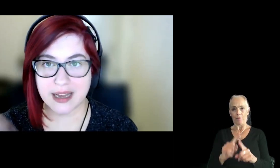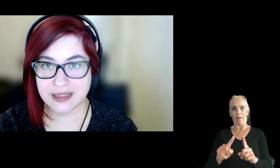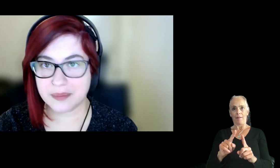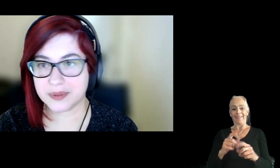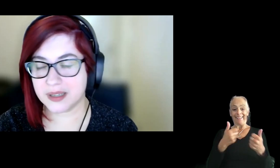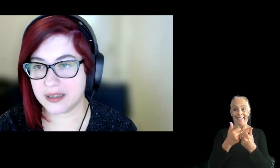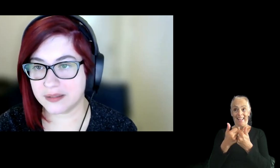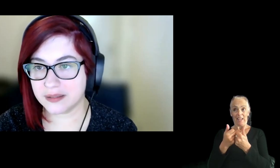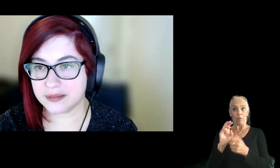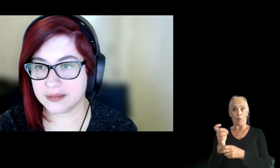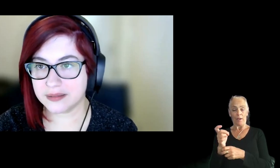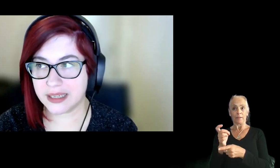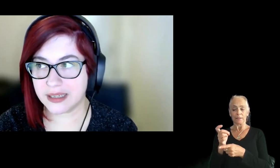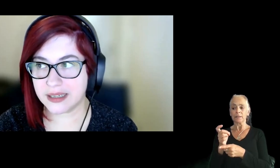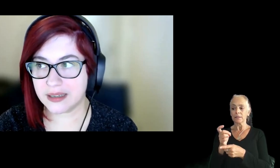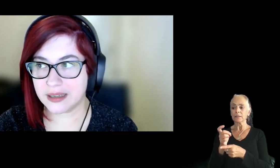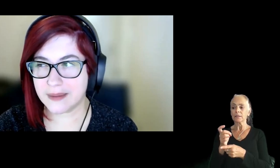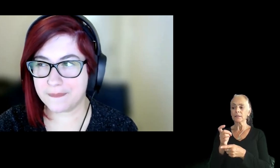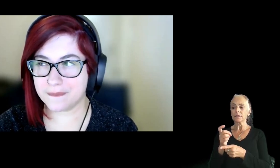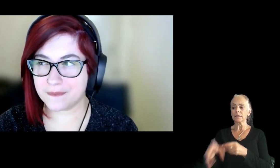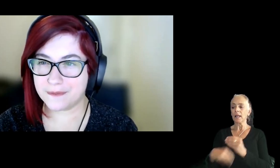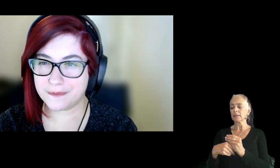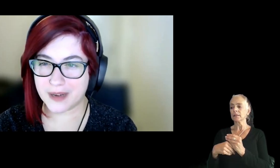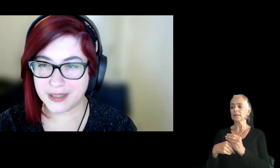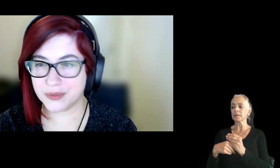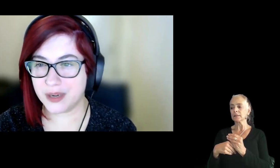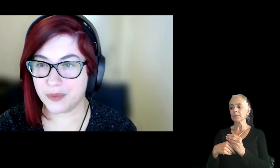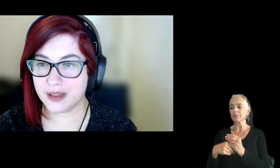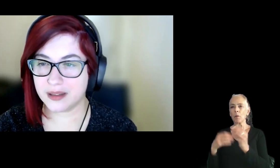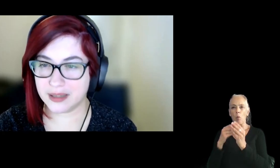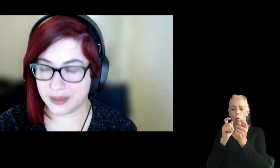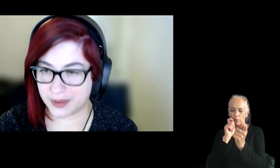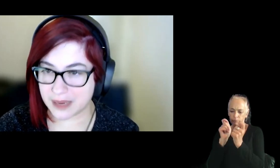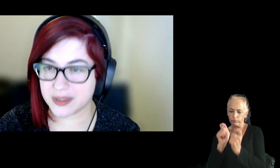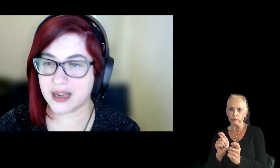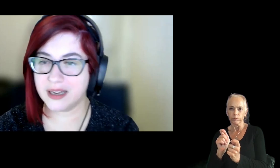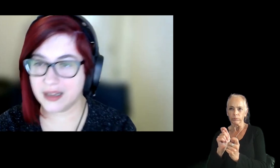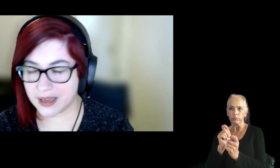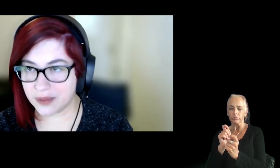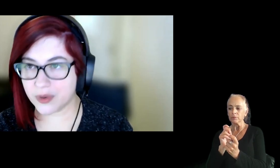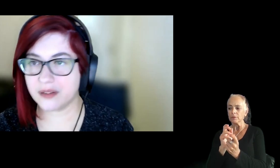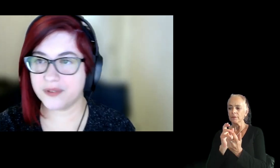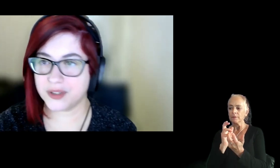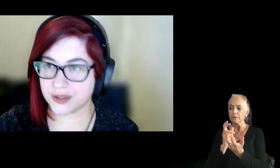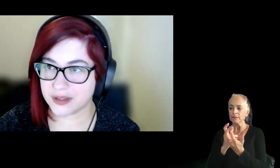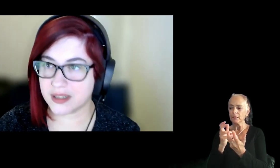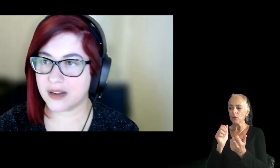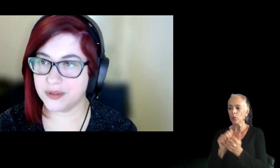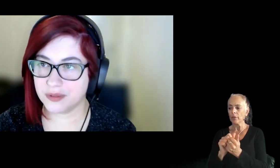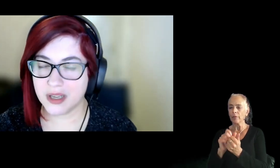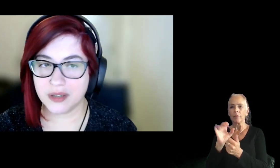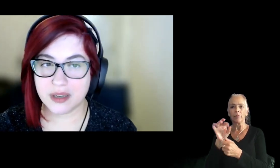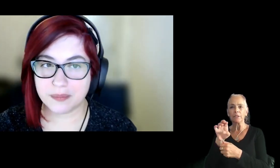UX added up, uh, the fine tuning with dealing with game design and working on features